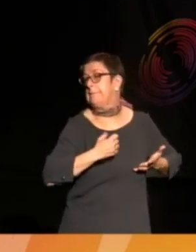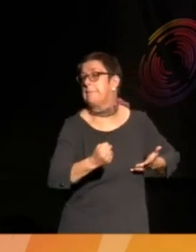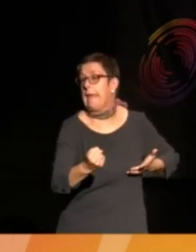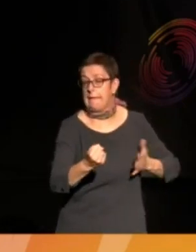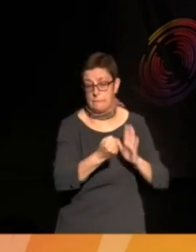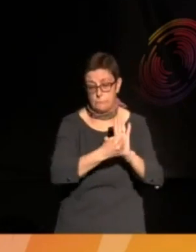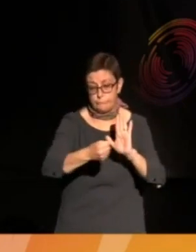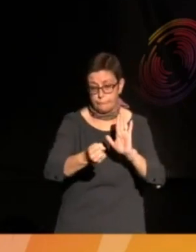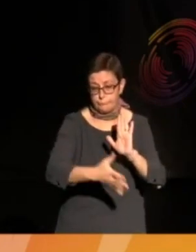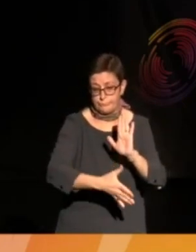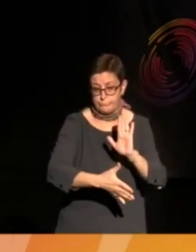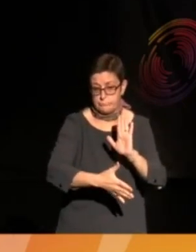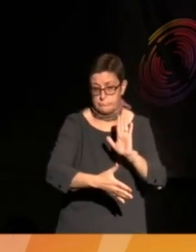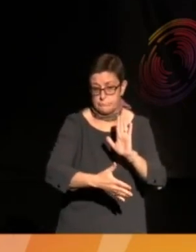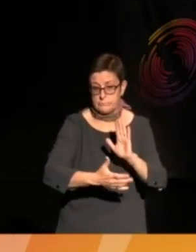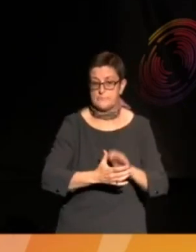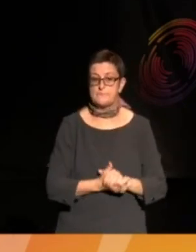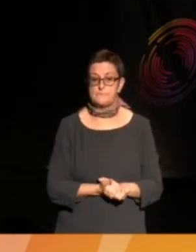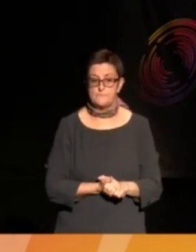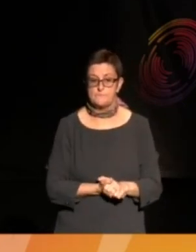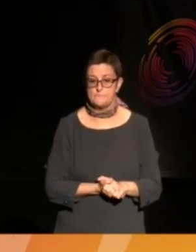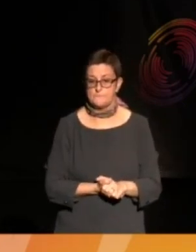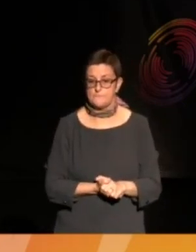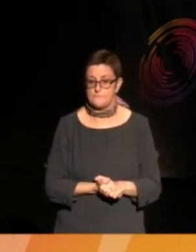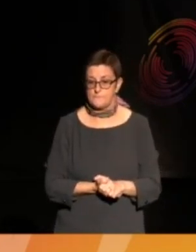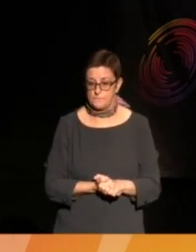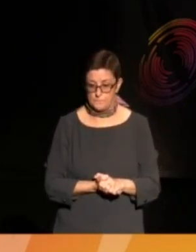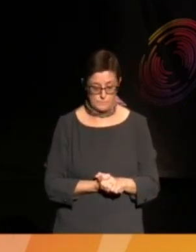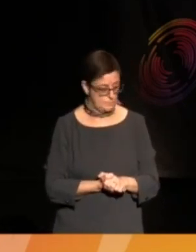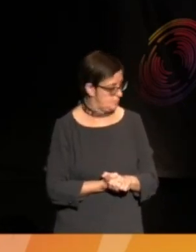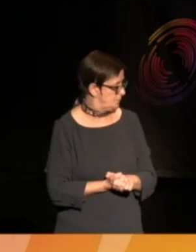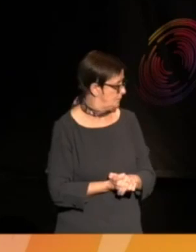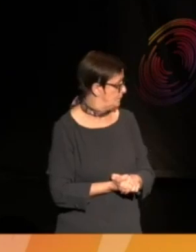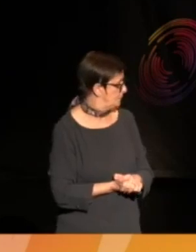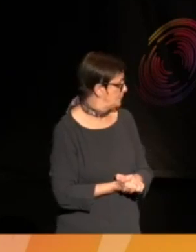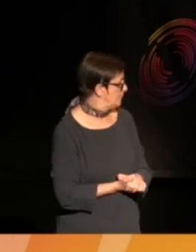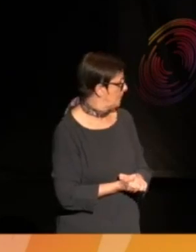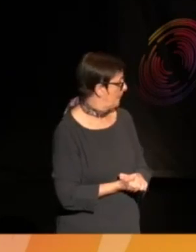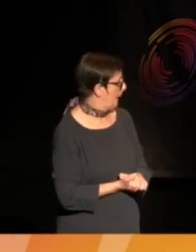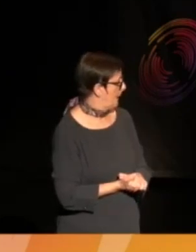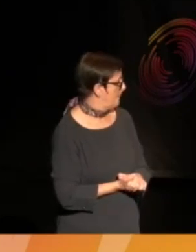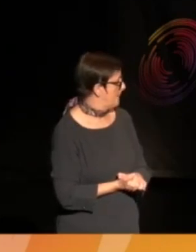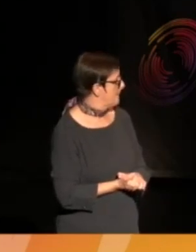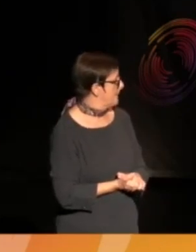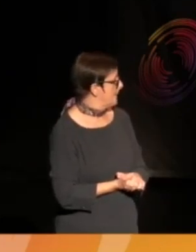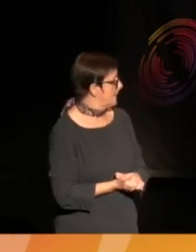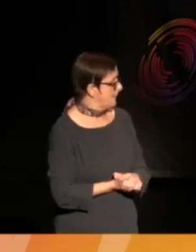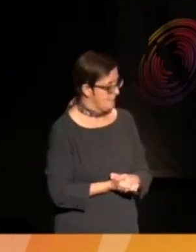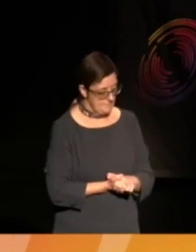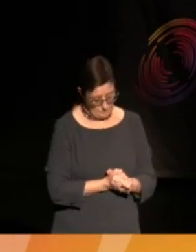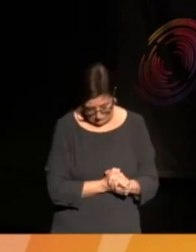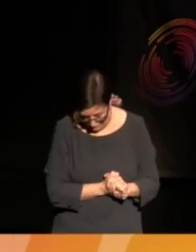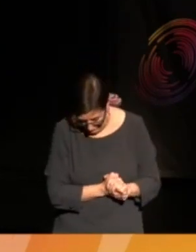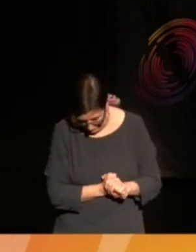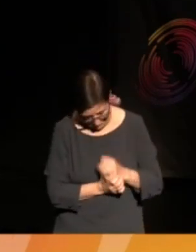and taken. Thank you. you. APPLAUSE